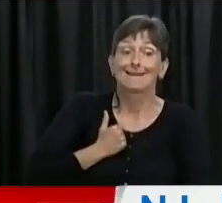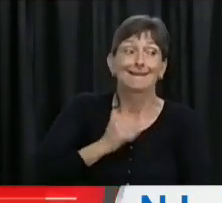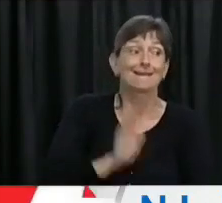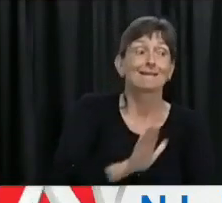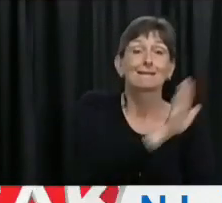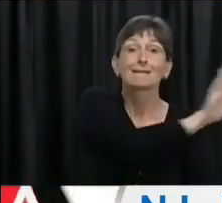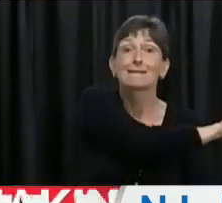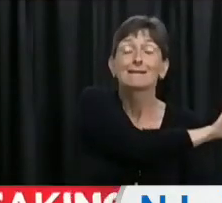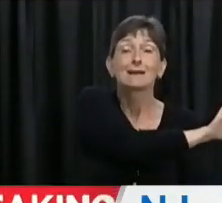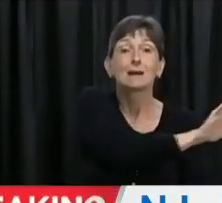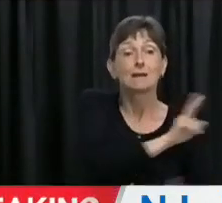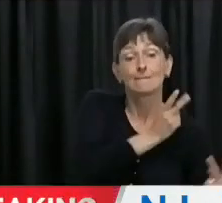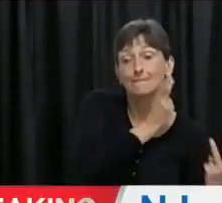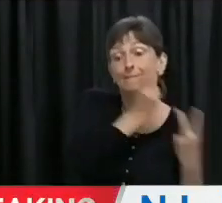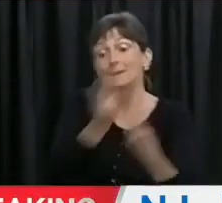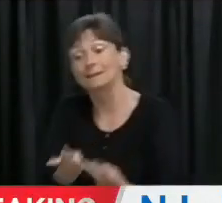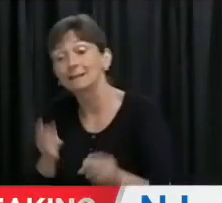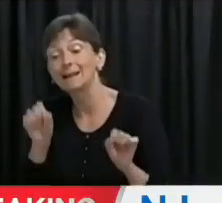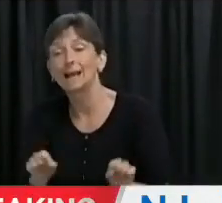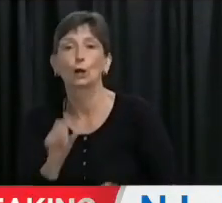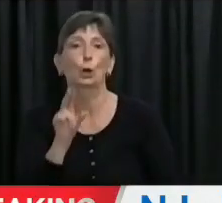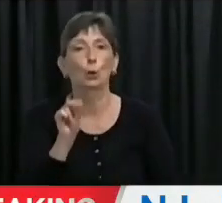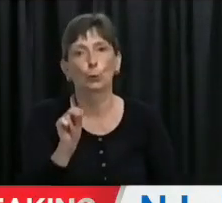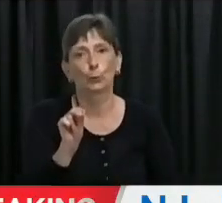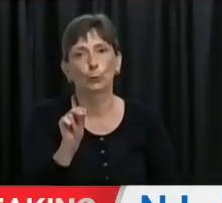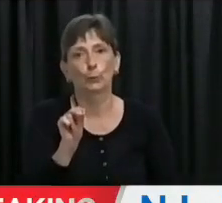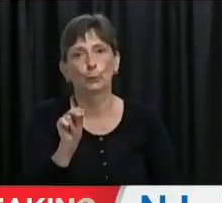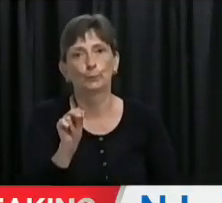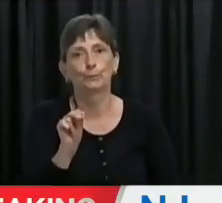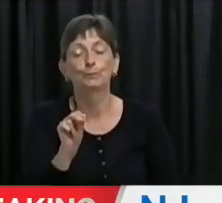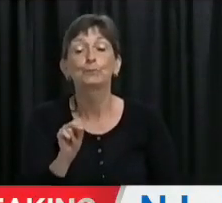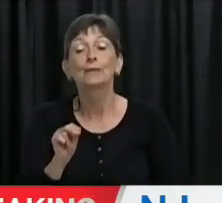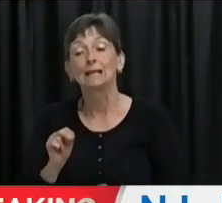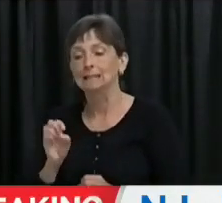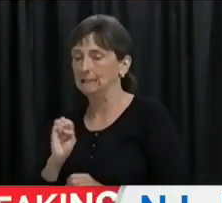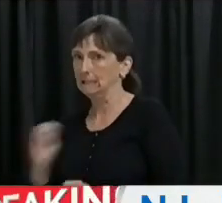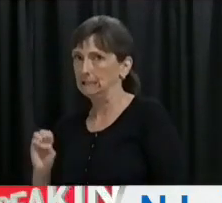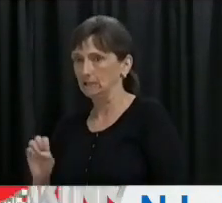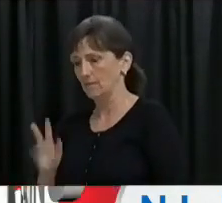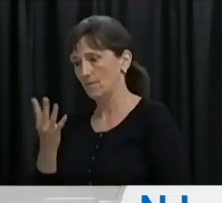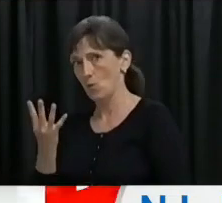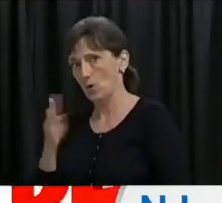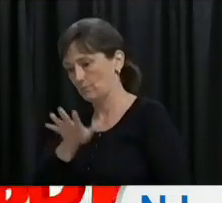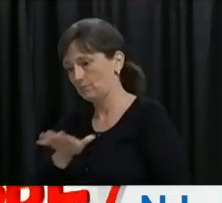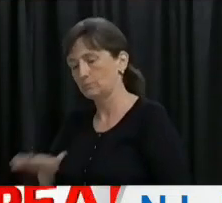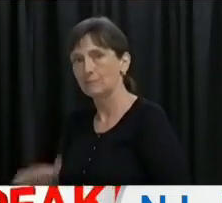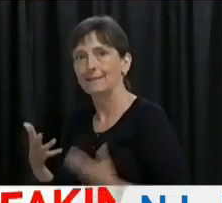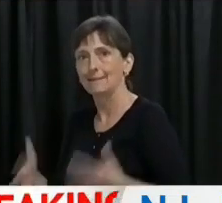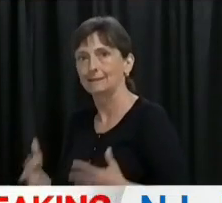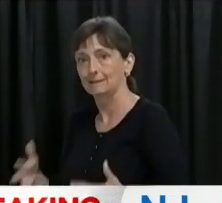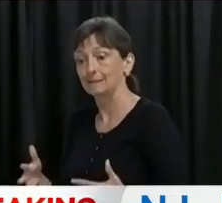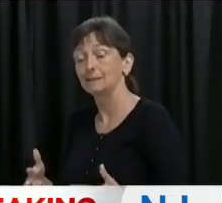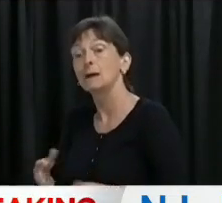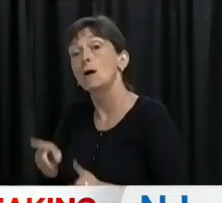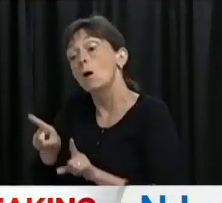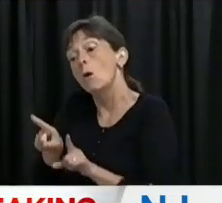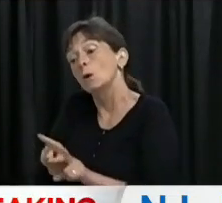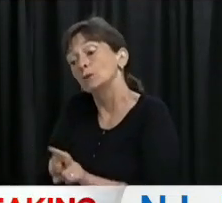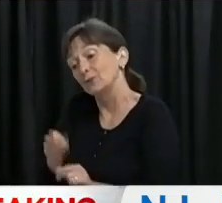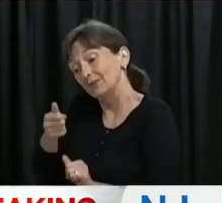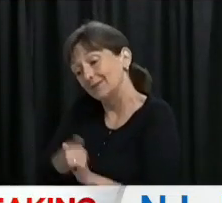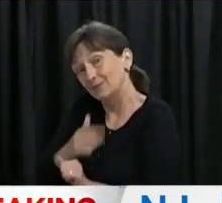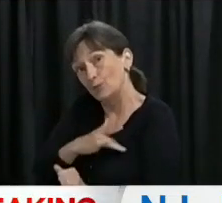provinces or territories. Now, travelers outside of Atlantic Canada must adhere to the entry requirements in place